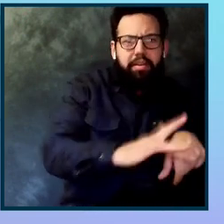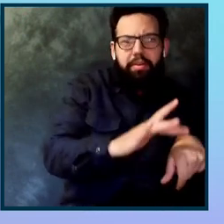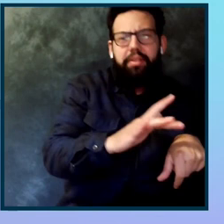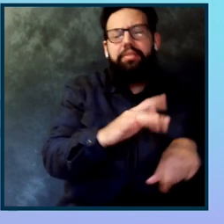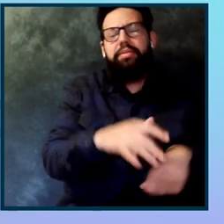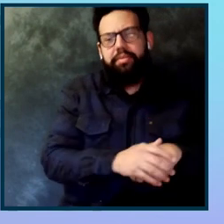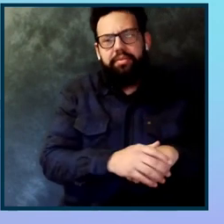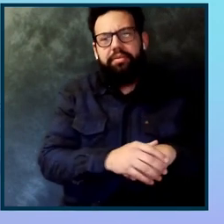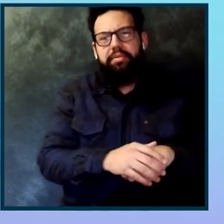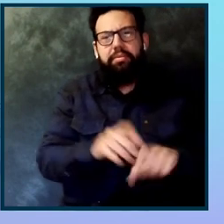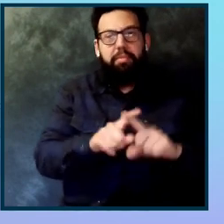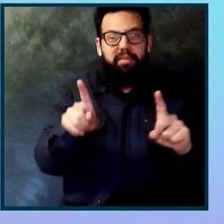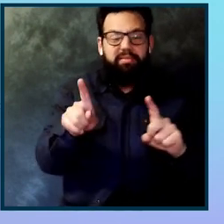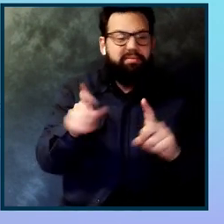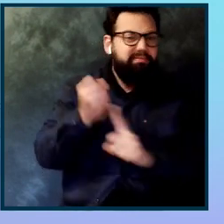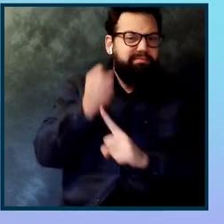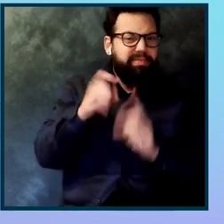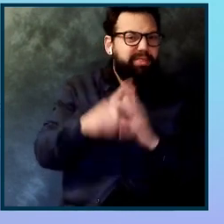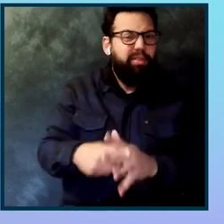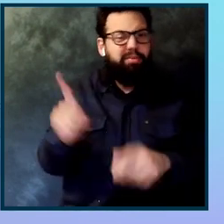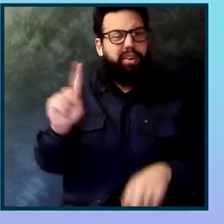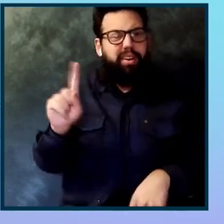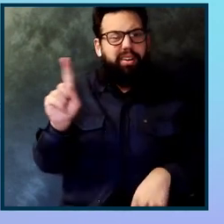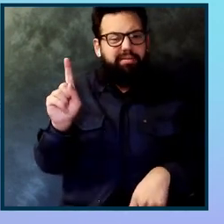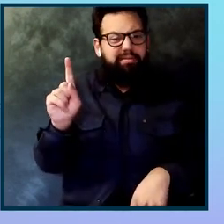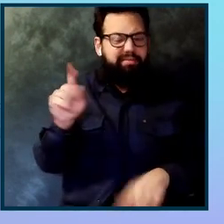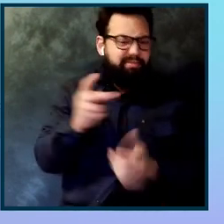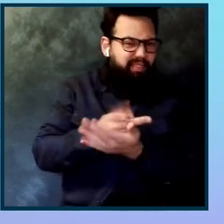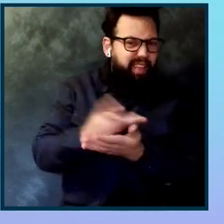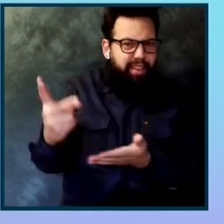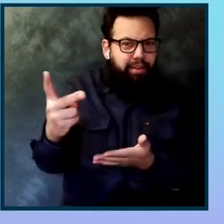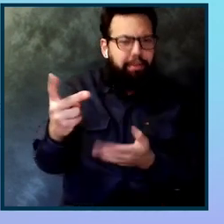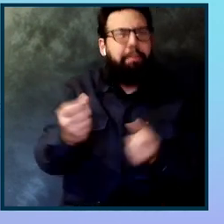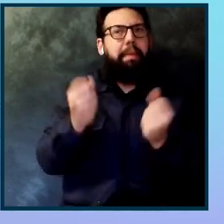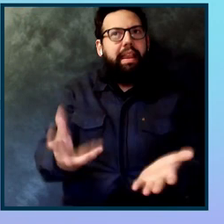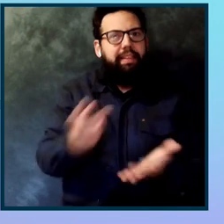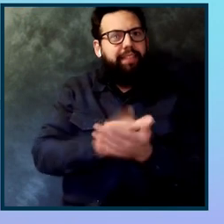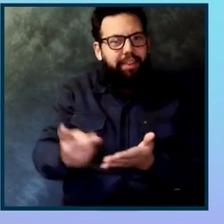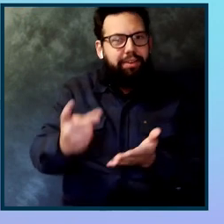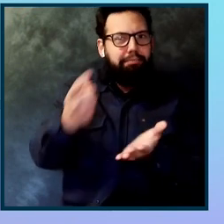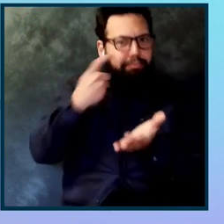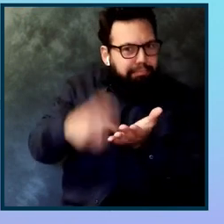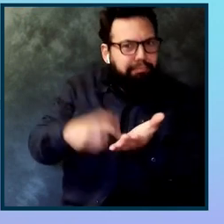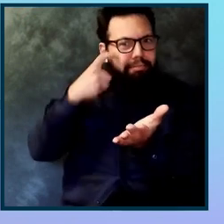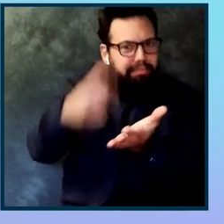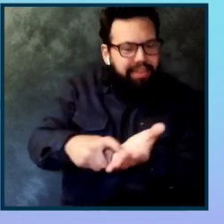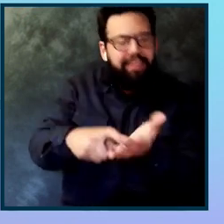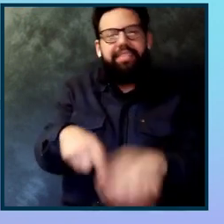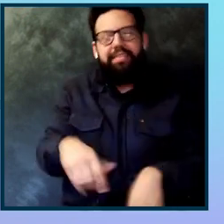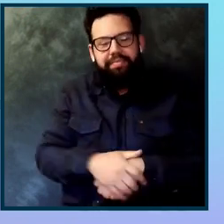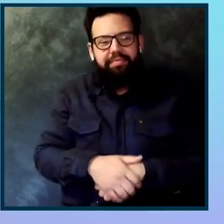from an initial failure, driving up the costs for people with disabilities and the organizations providing services alike.